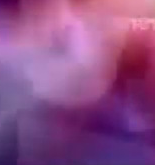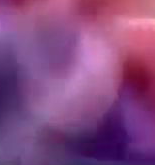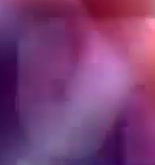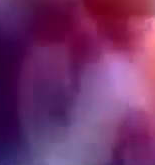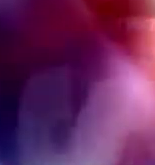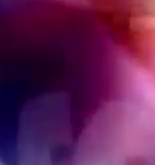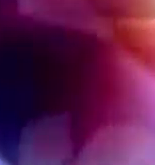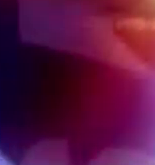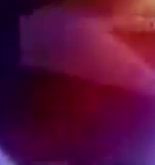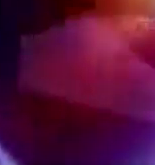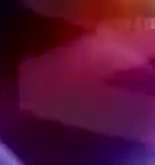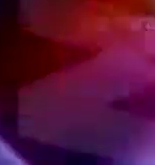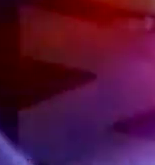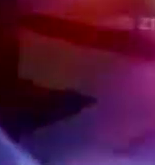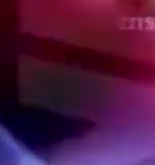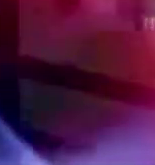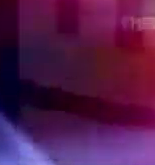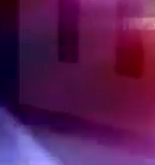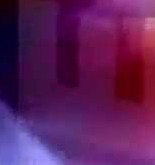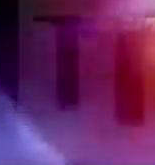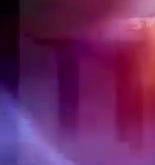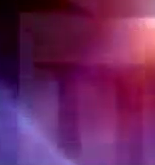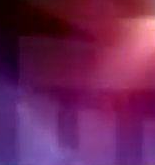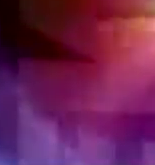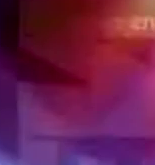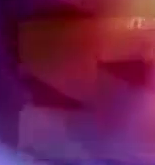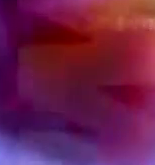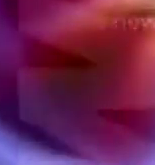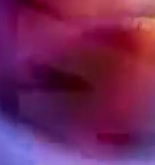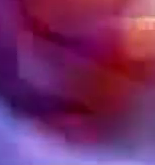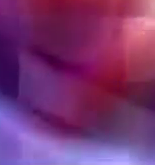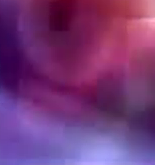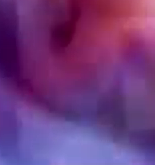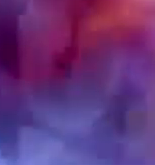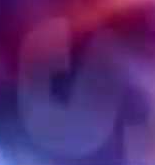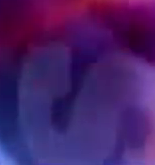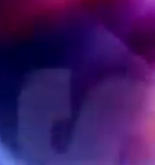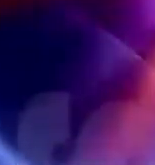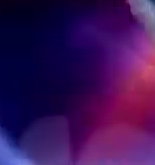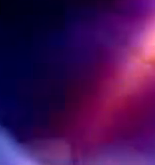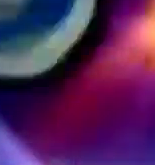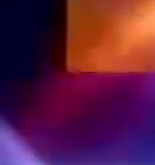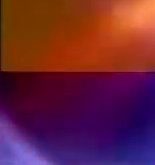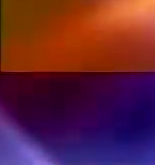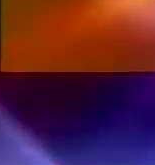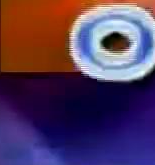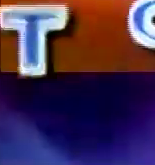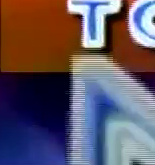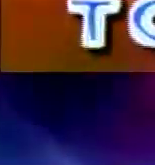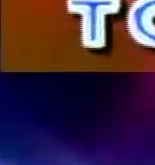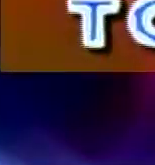Covering the islands of the Bahamas, ZNS Network presents The Bahamas Tonight.